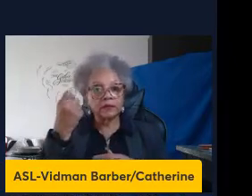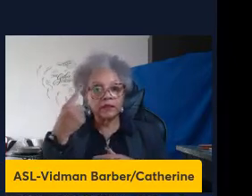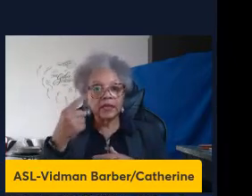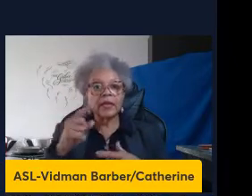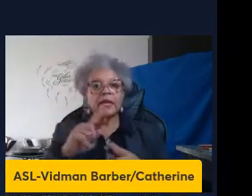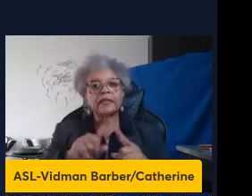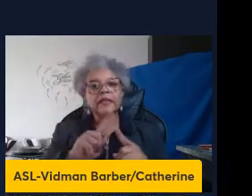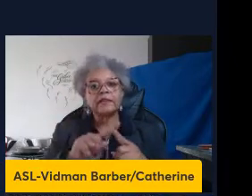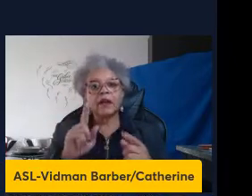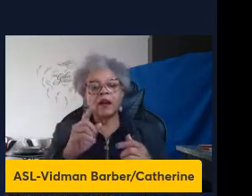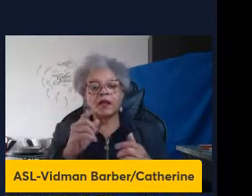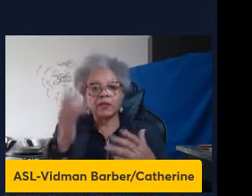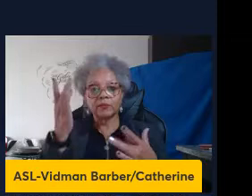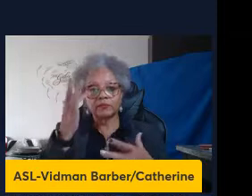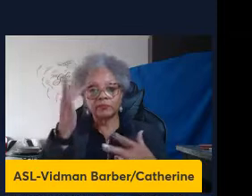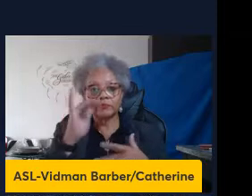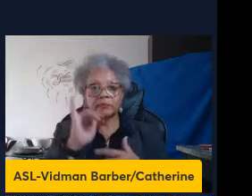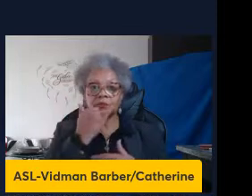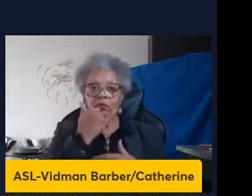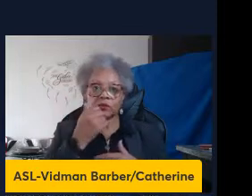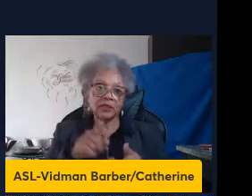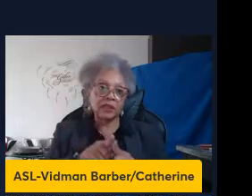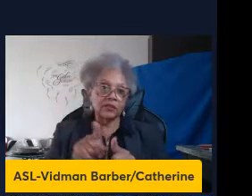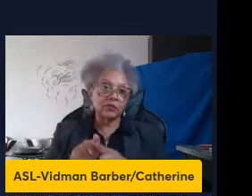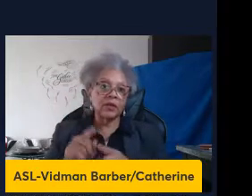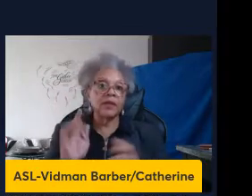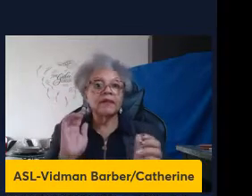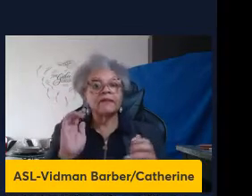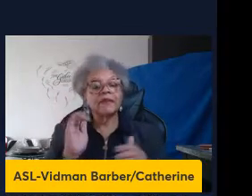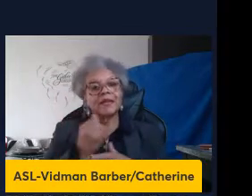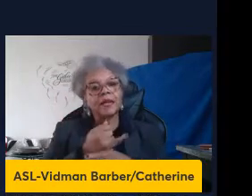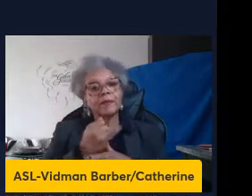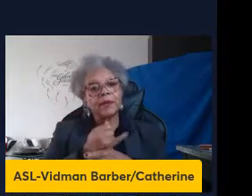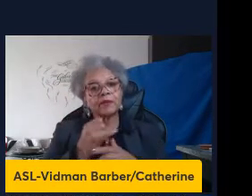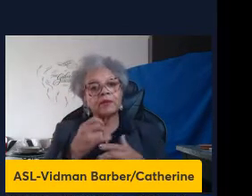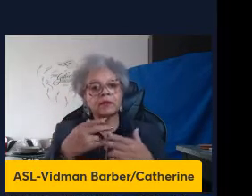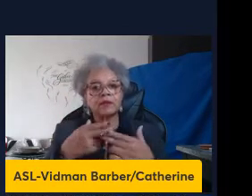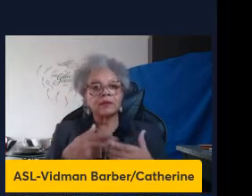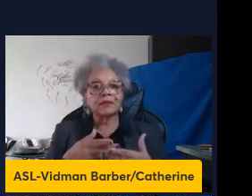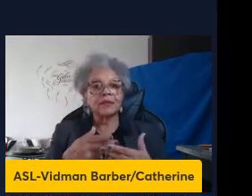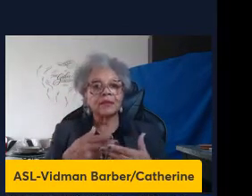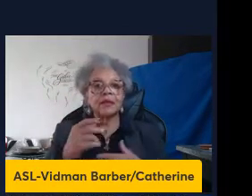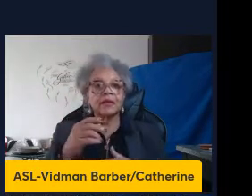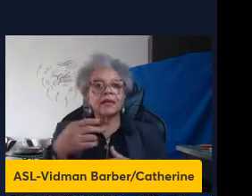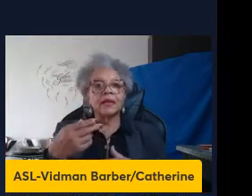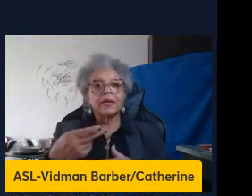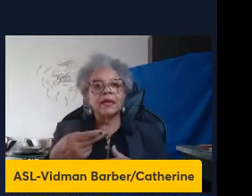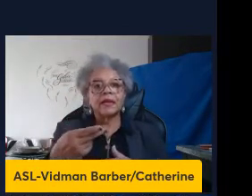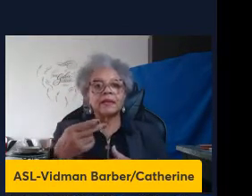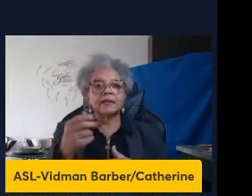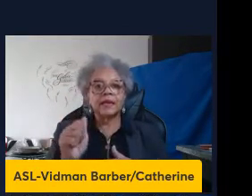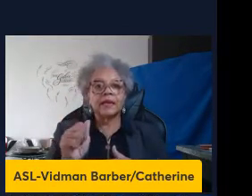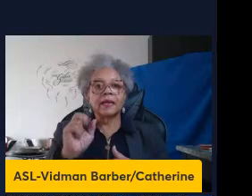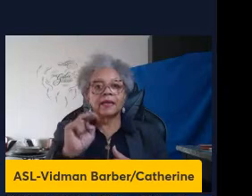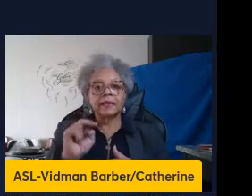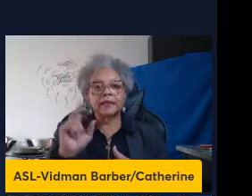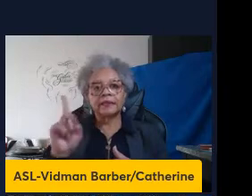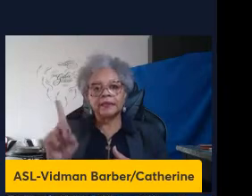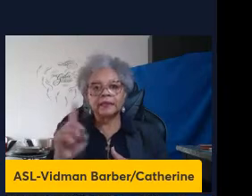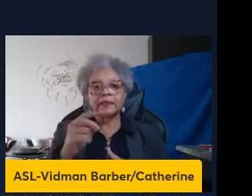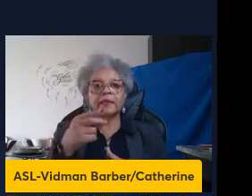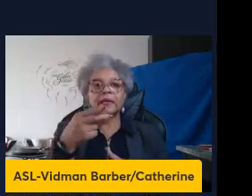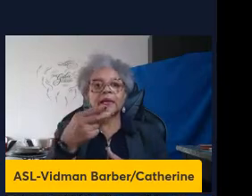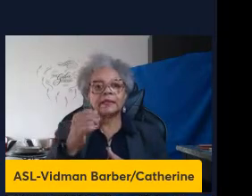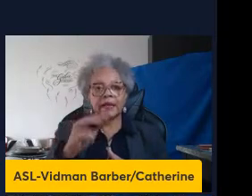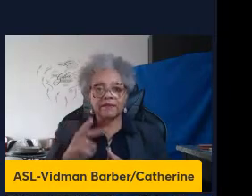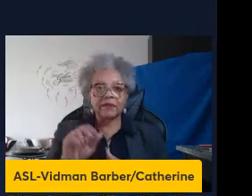as well. These cognitive impairments are termed hand. Dispective cognitive impairments that range from asymptomatic impairment